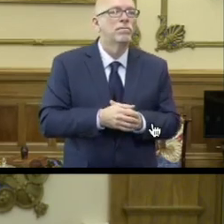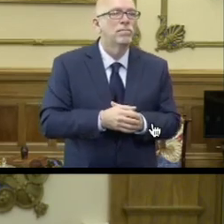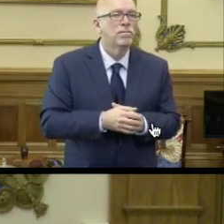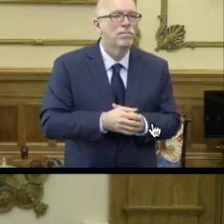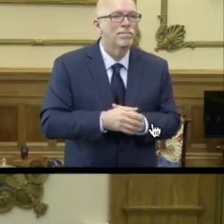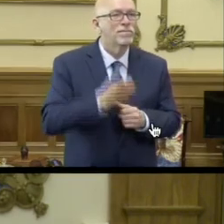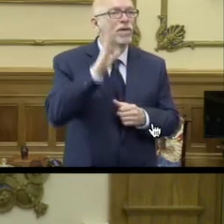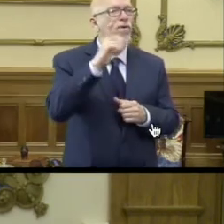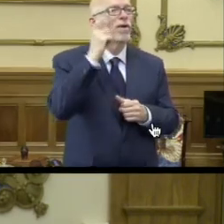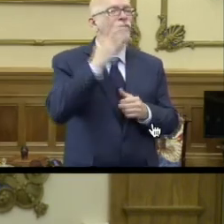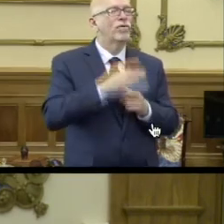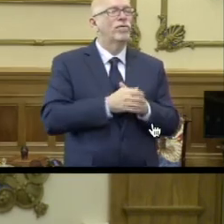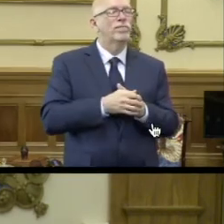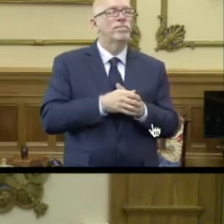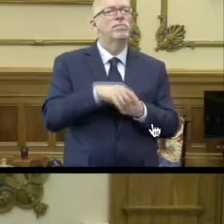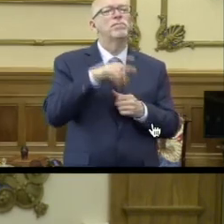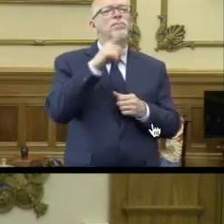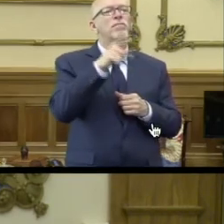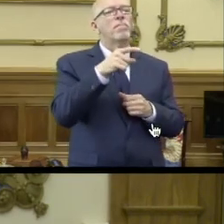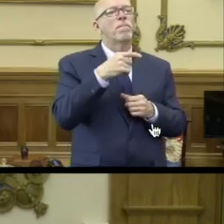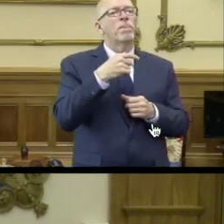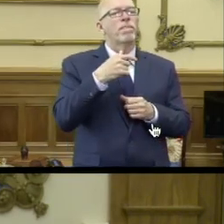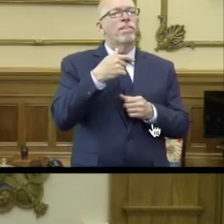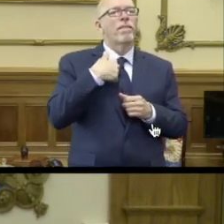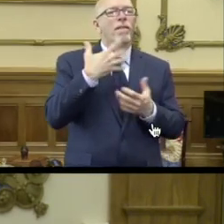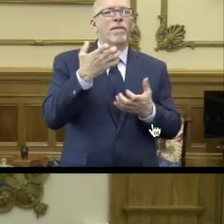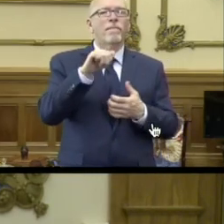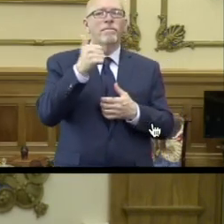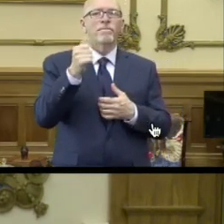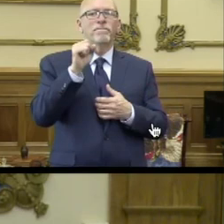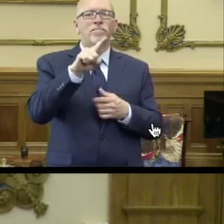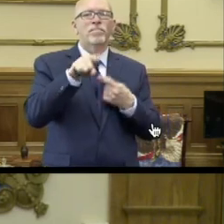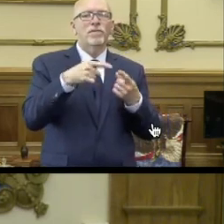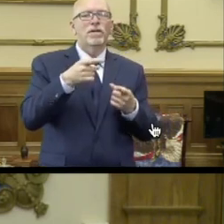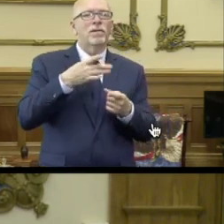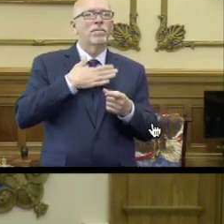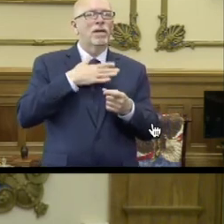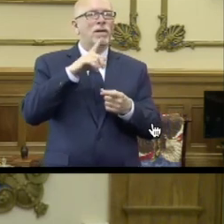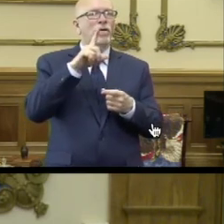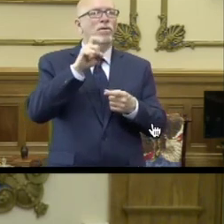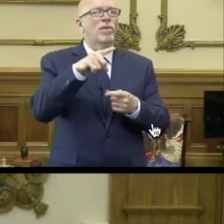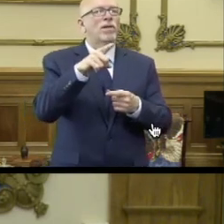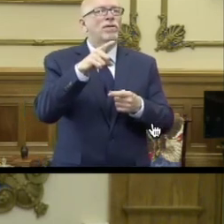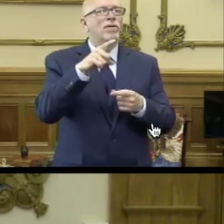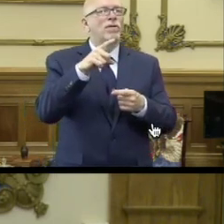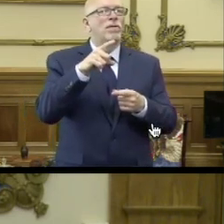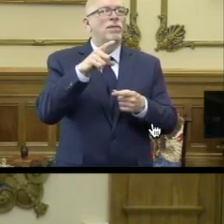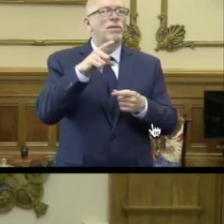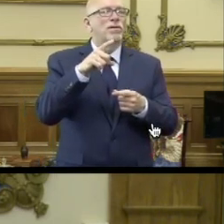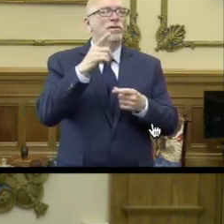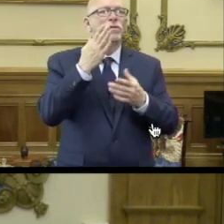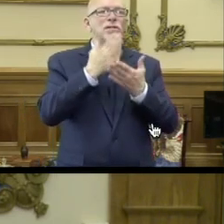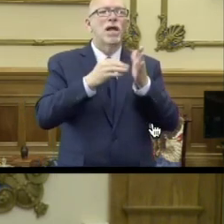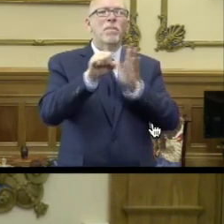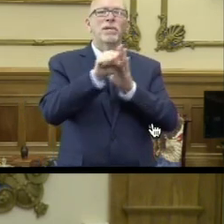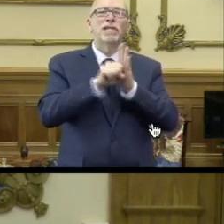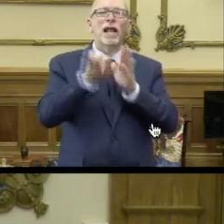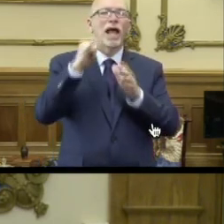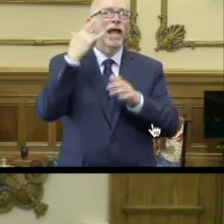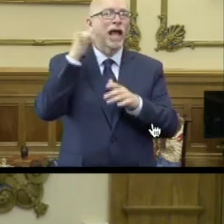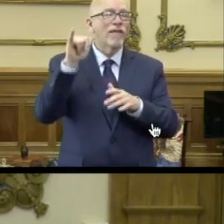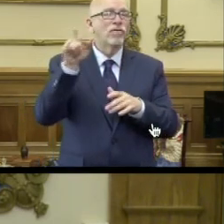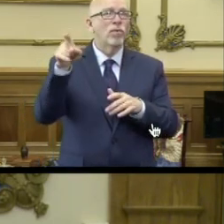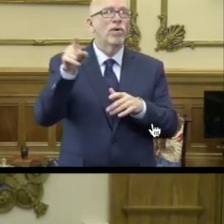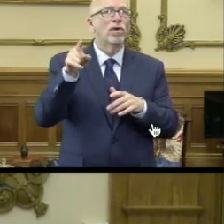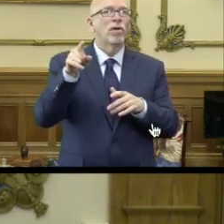Hi, Governor. So I'm going to take another crack at my daycare question because I don't think I was specific enough last week. So some states like California